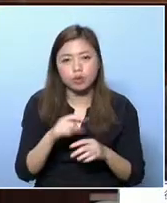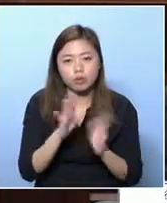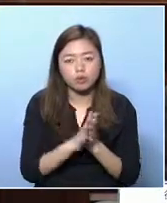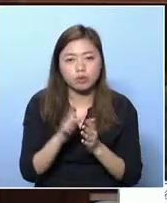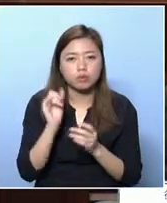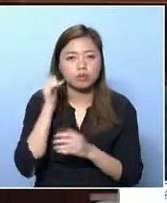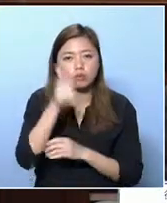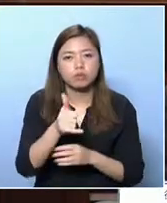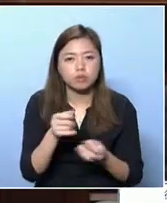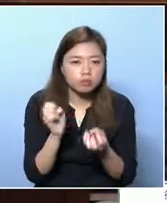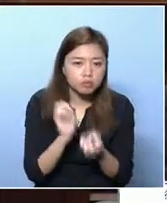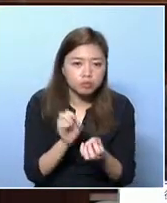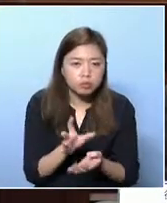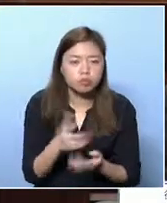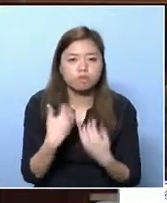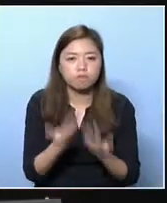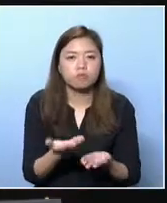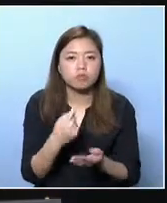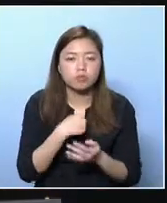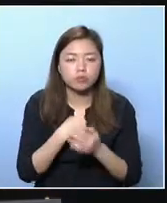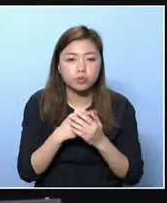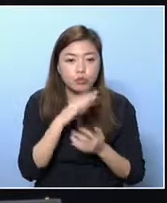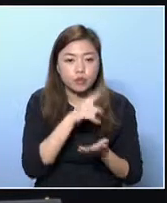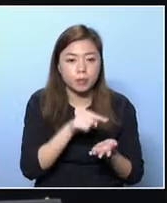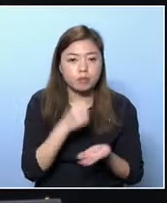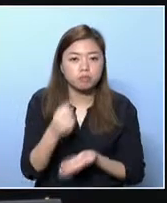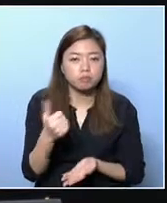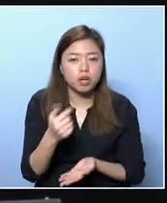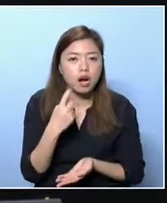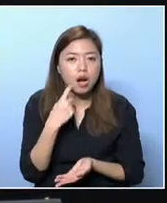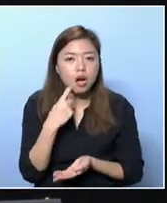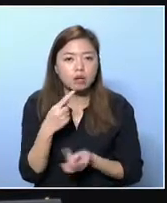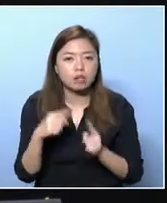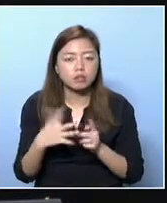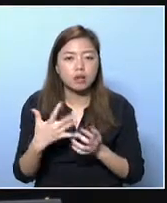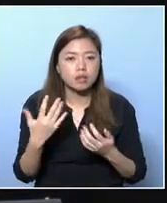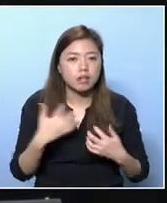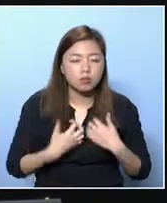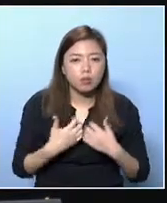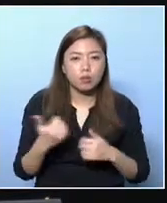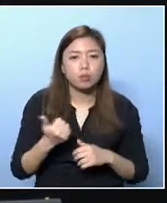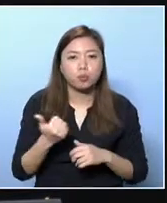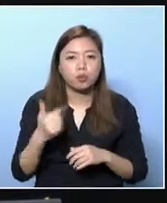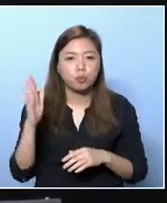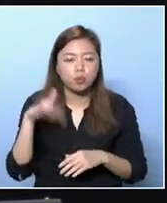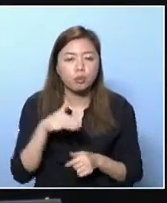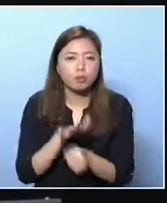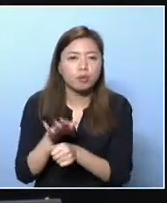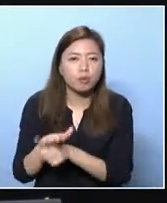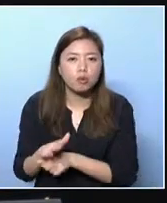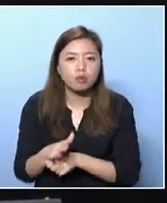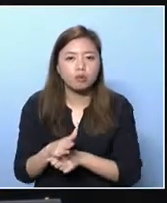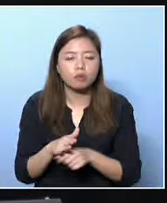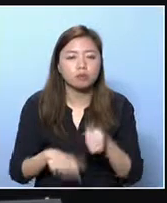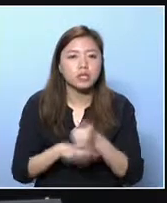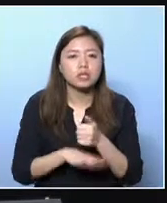manpower and other policies issue. I will reflect those views to the relevant committees. So...